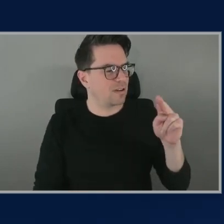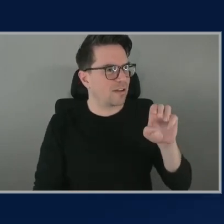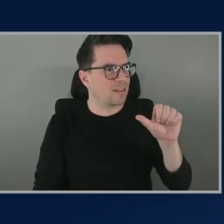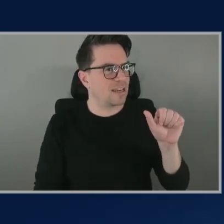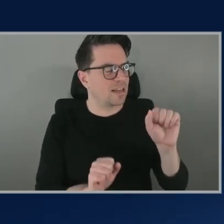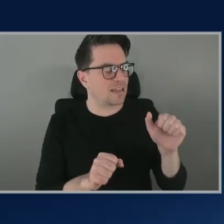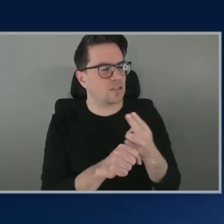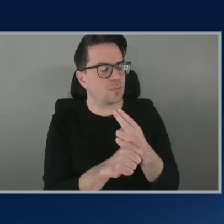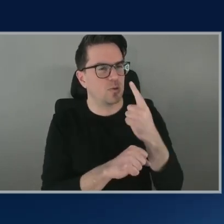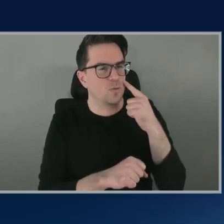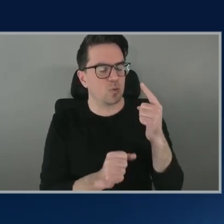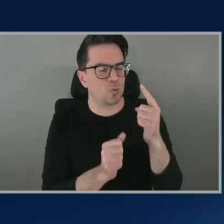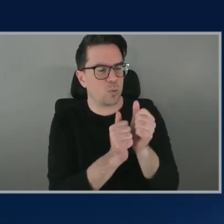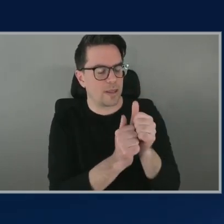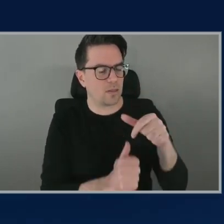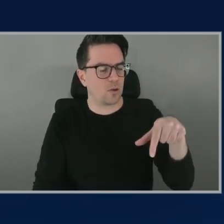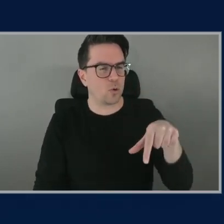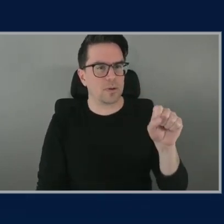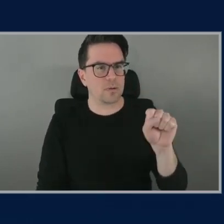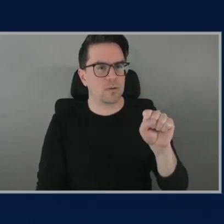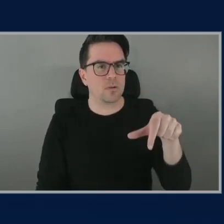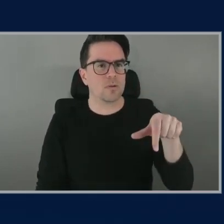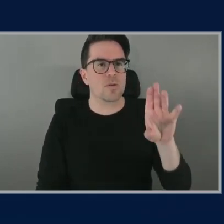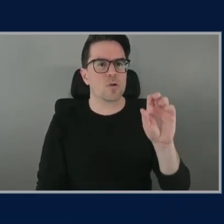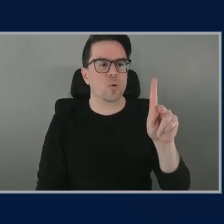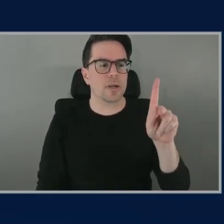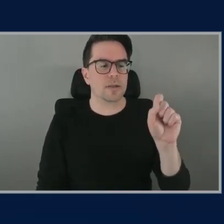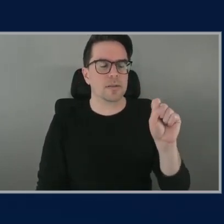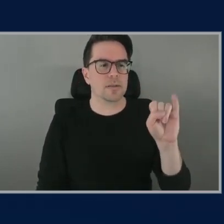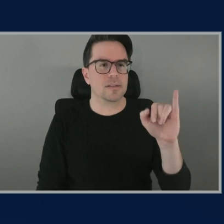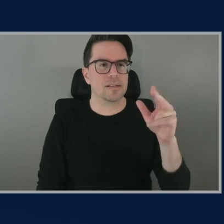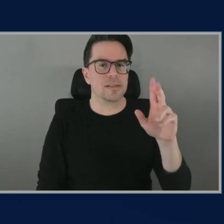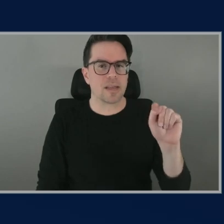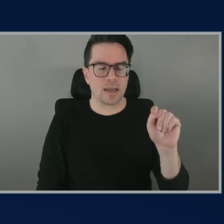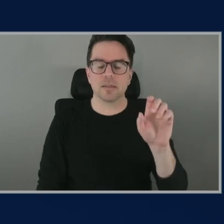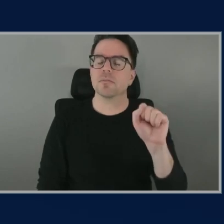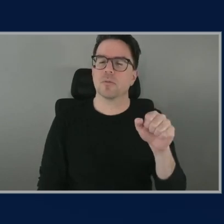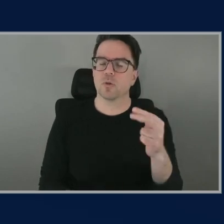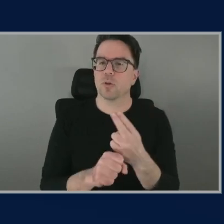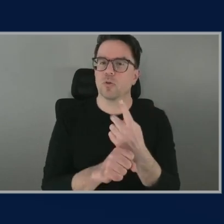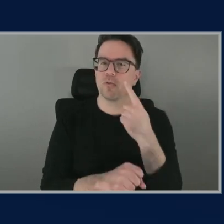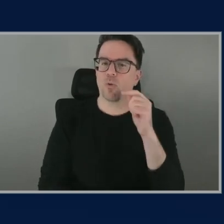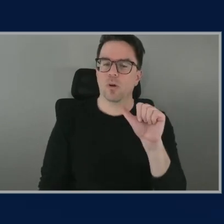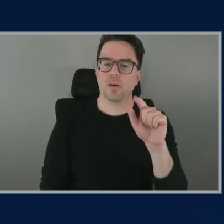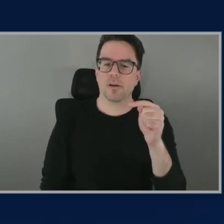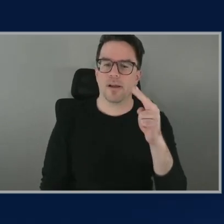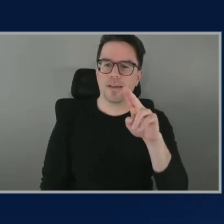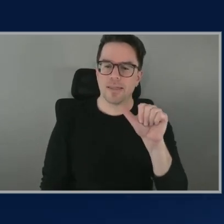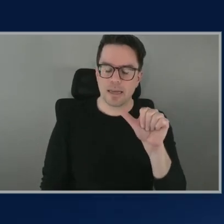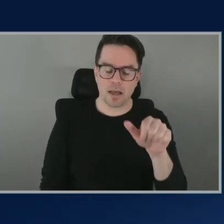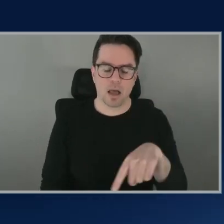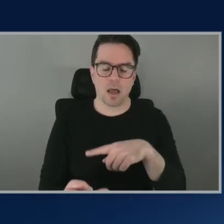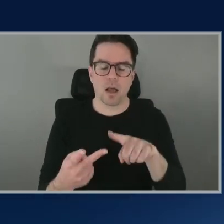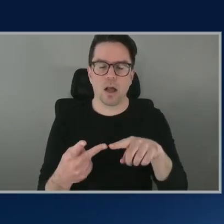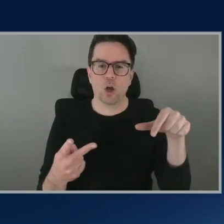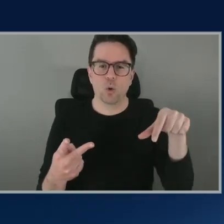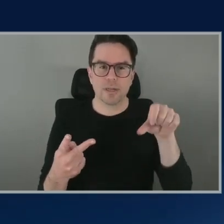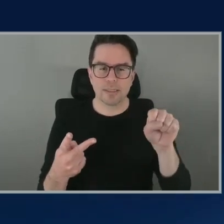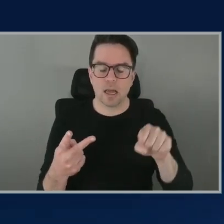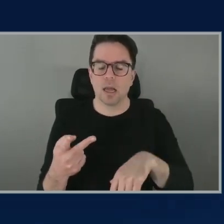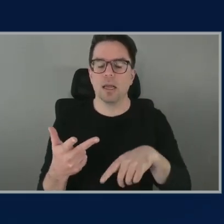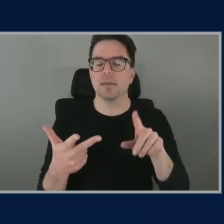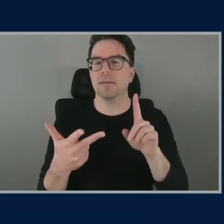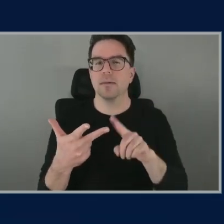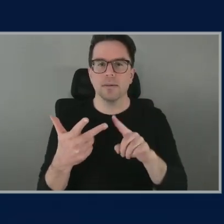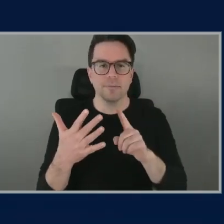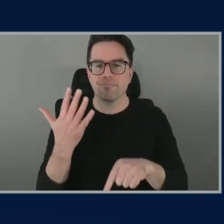yes um yes totally you can use it with amazon athena you can use it with amazon quicksight um it's very